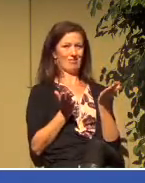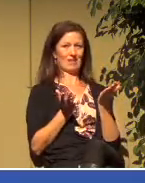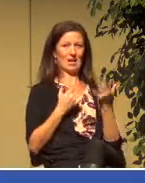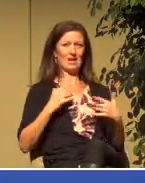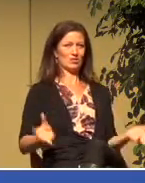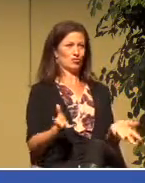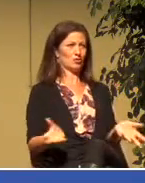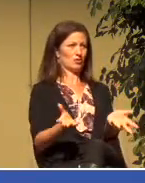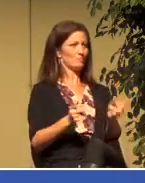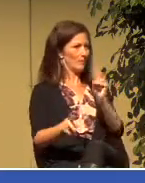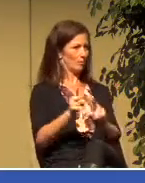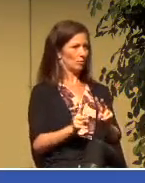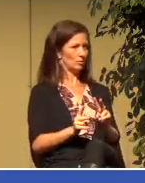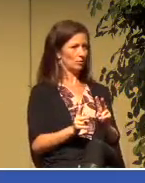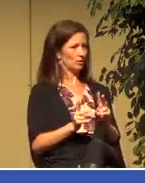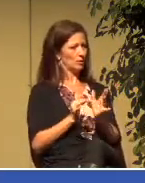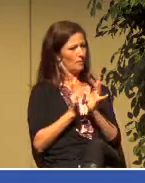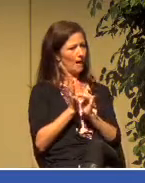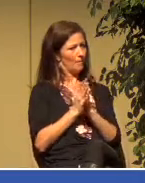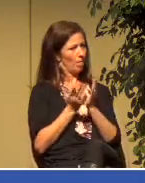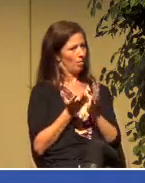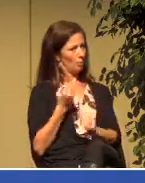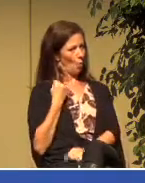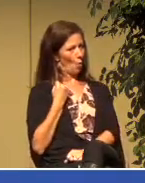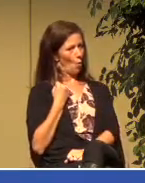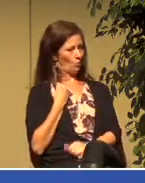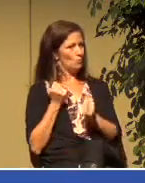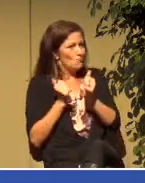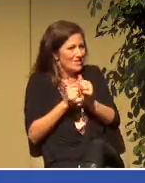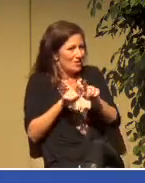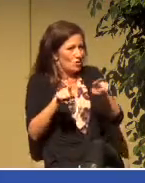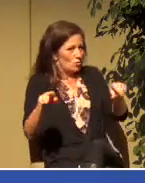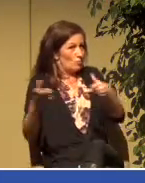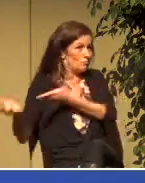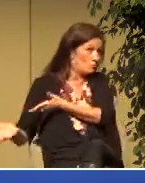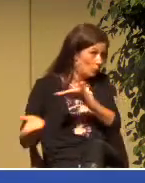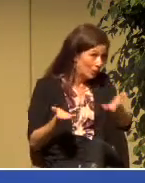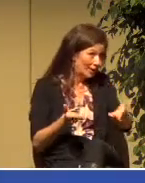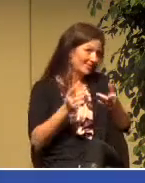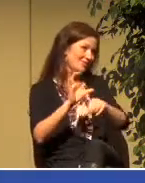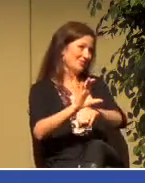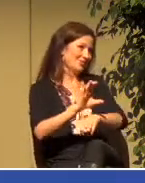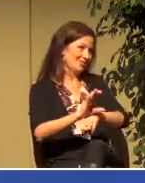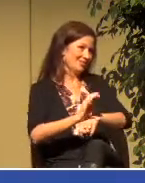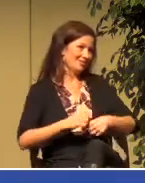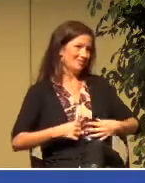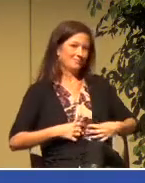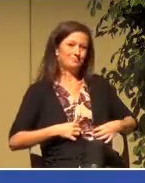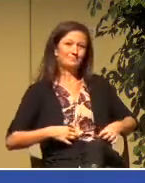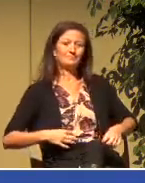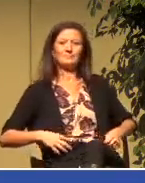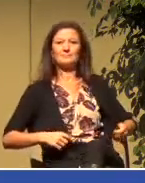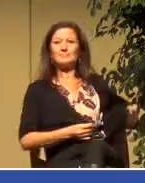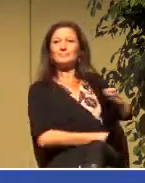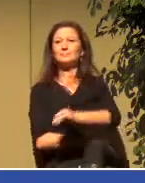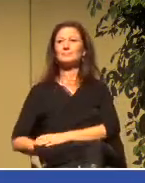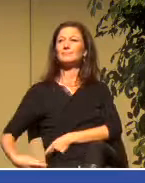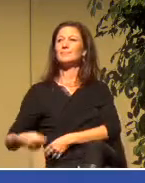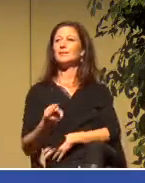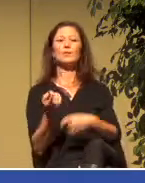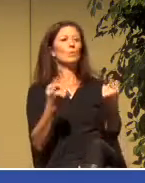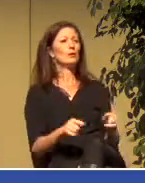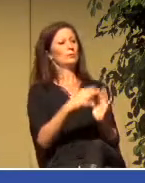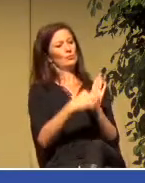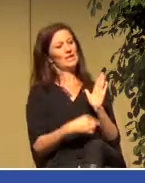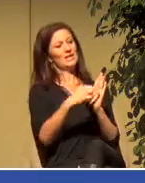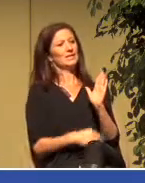that trusted Bible with you. And then when we read it together, I think it's a good practice